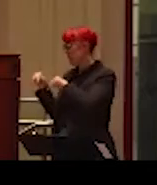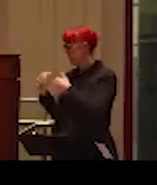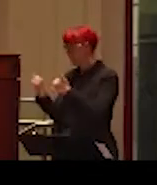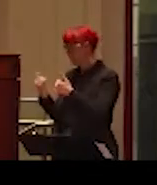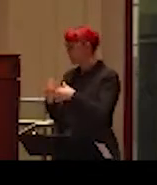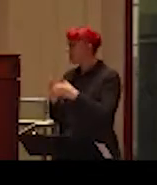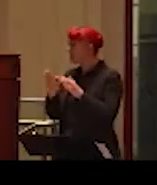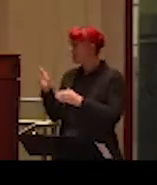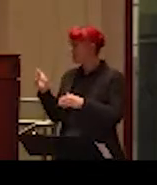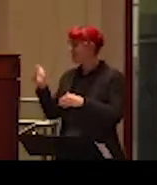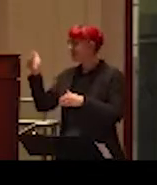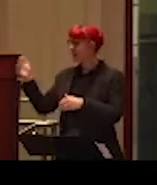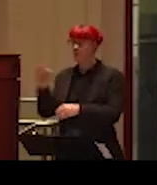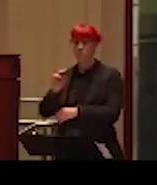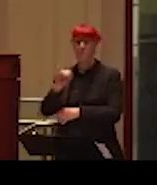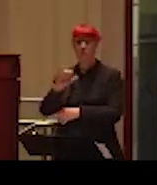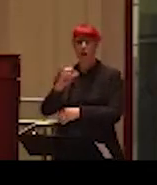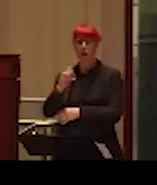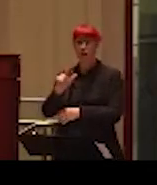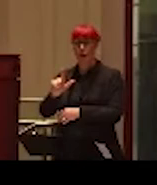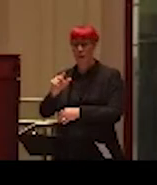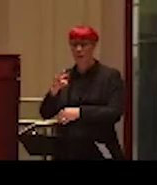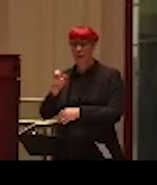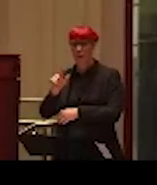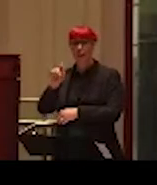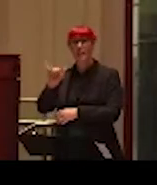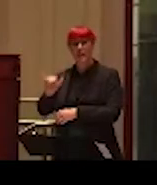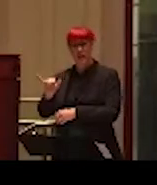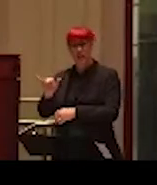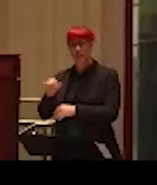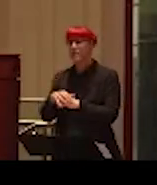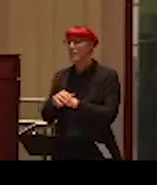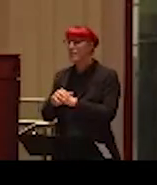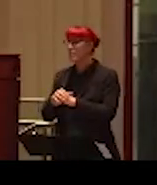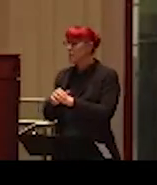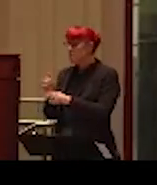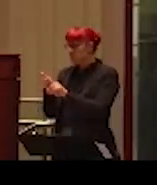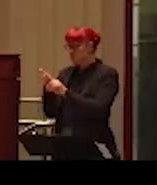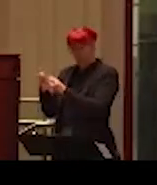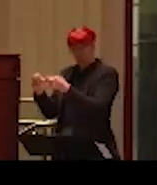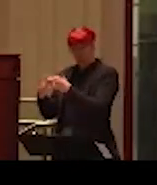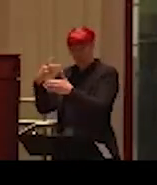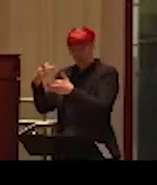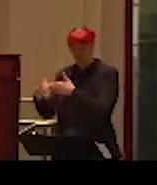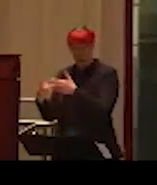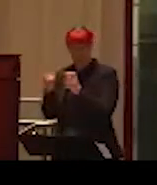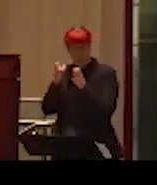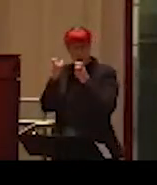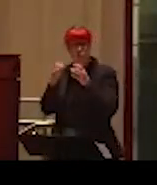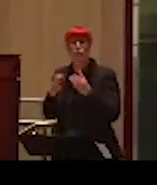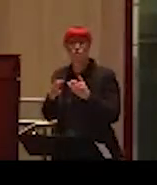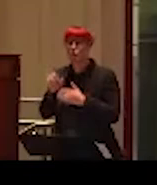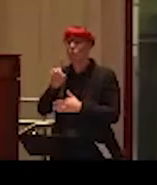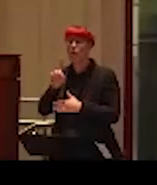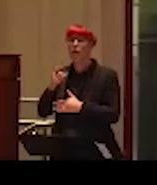And next one is Michael Healy. So Michael is a program manager at the